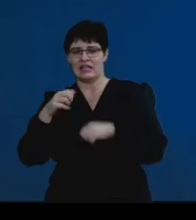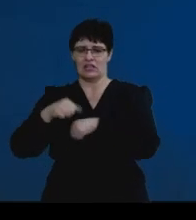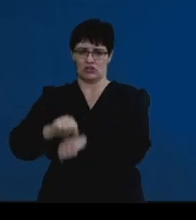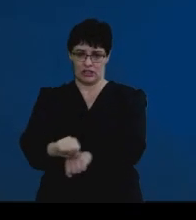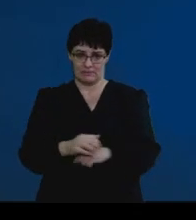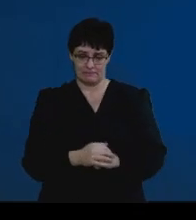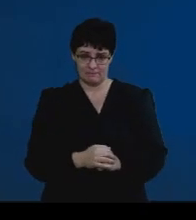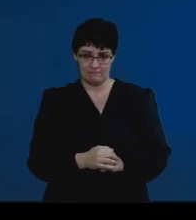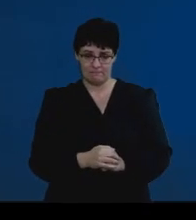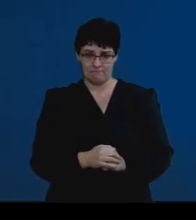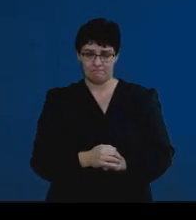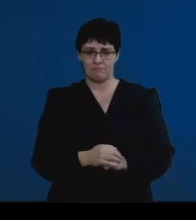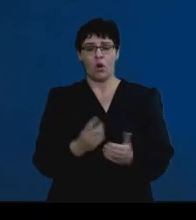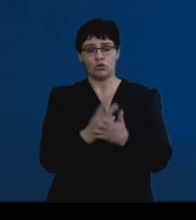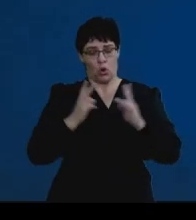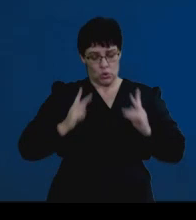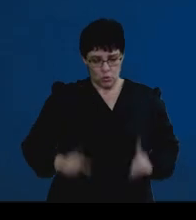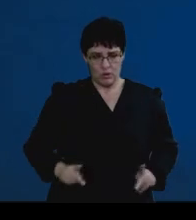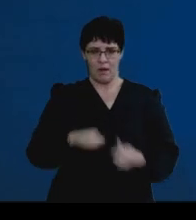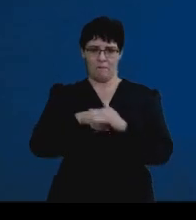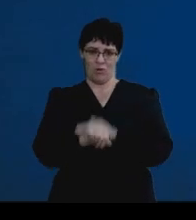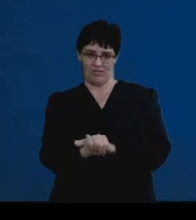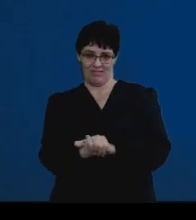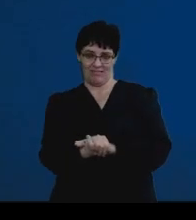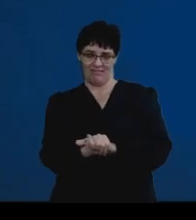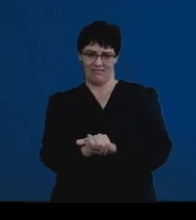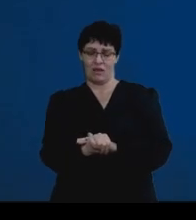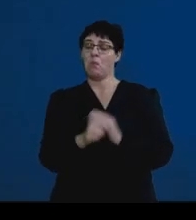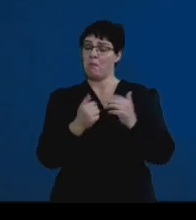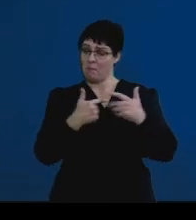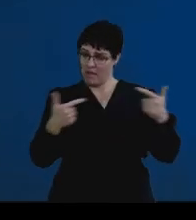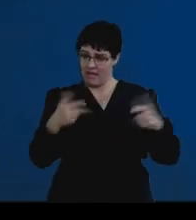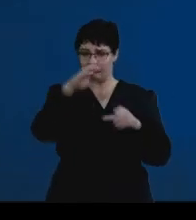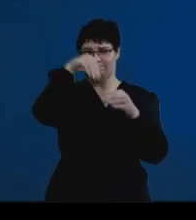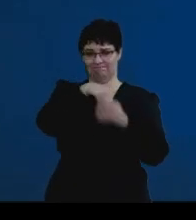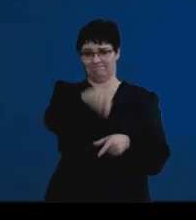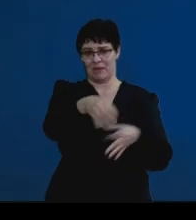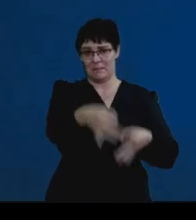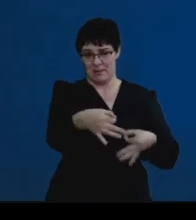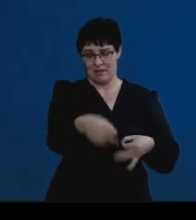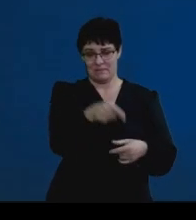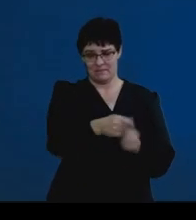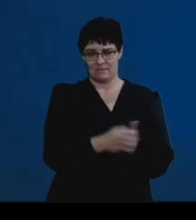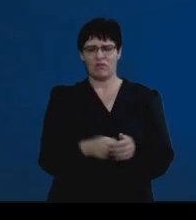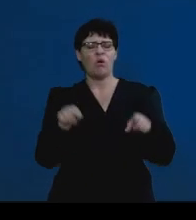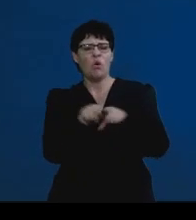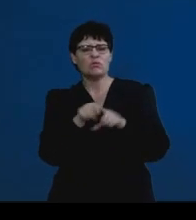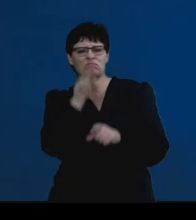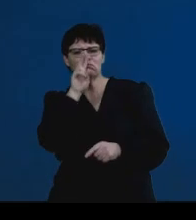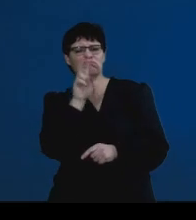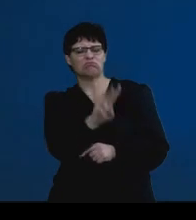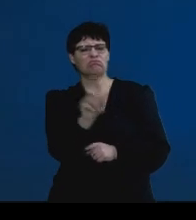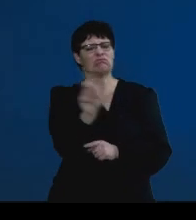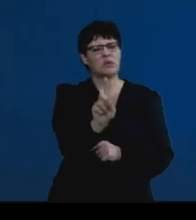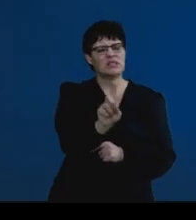We also have human reproduction, which is a major component of this paper. We also refer to, in this